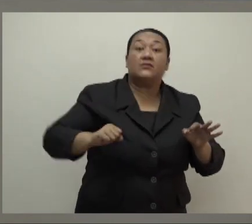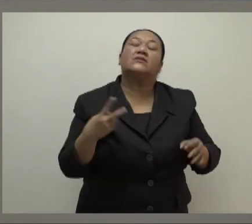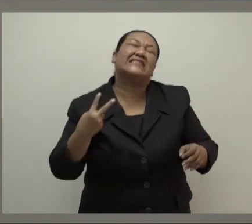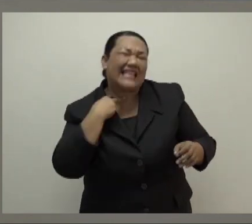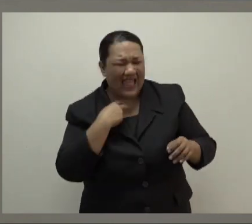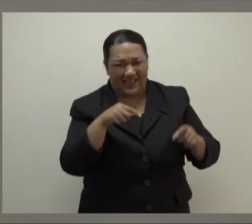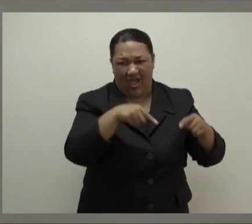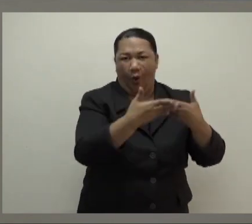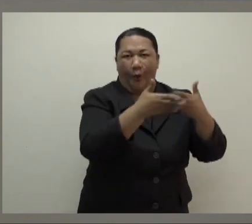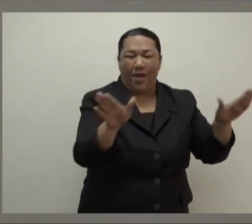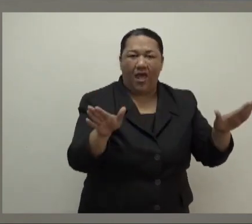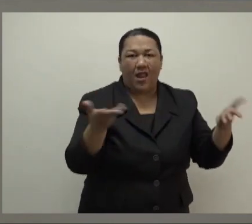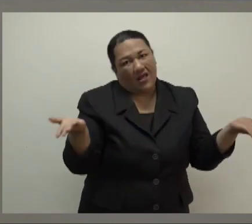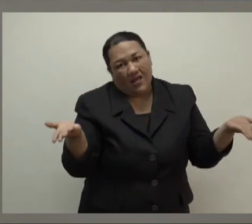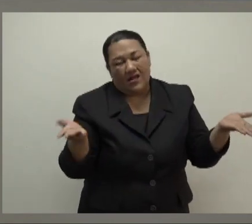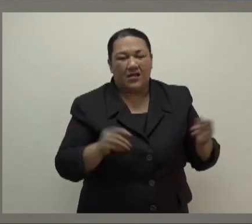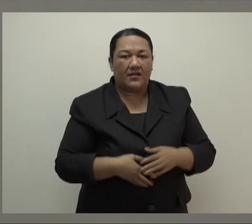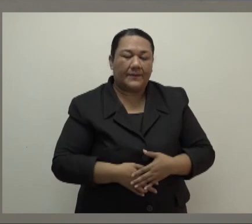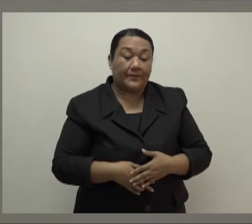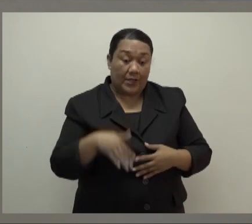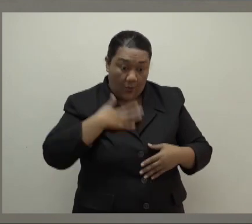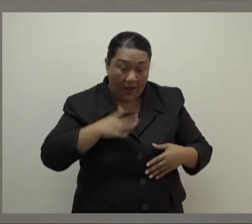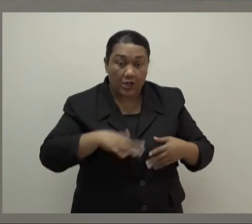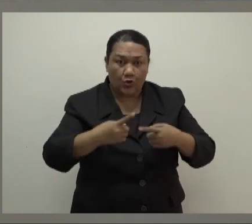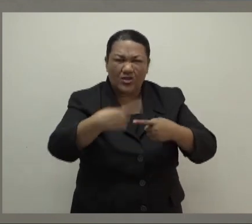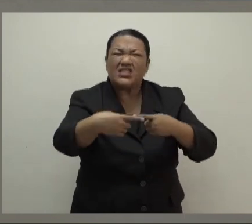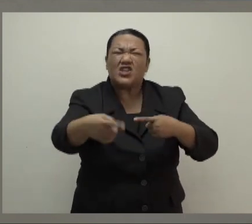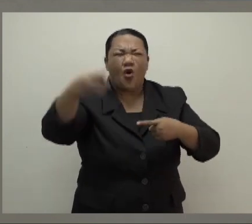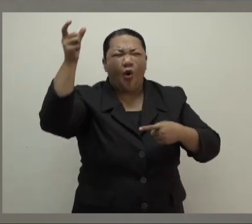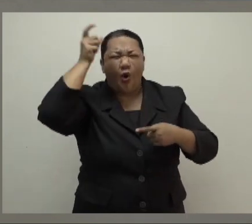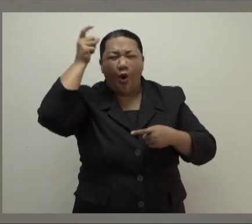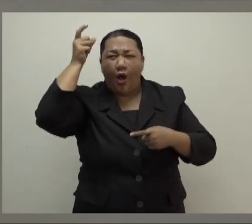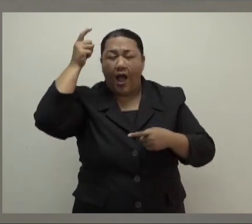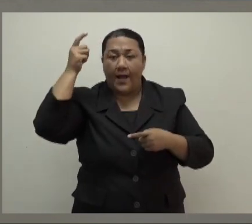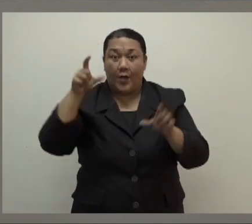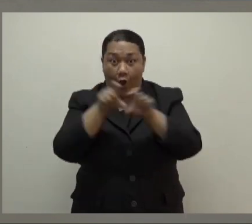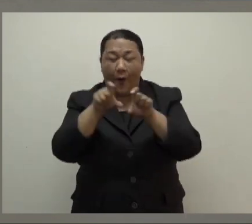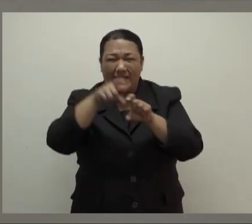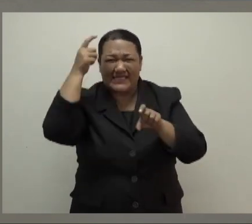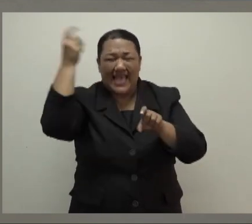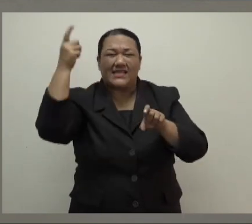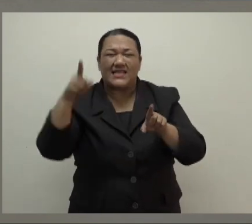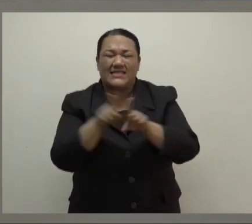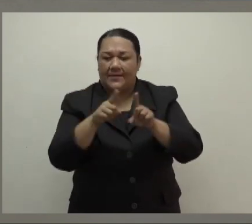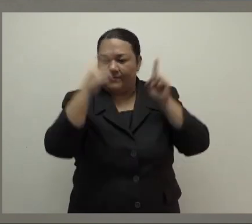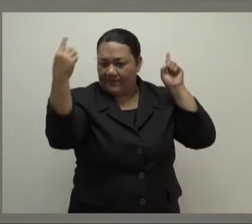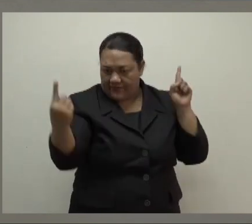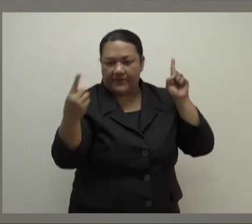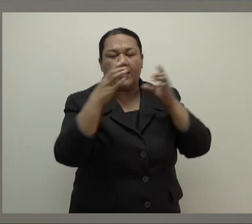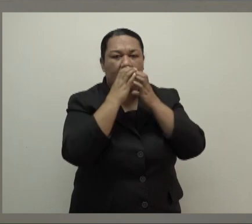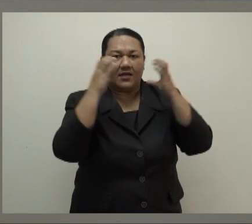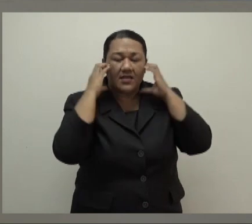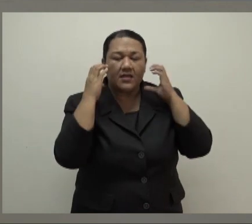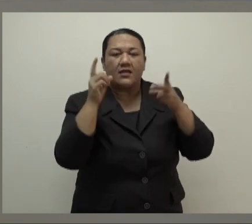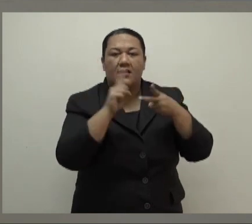freedoms responsibly and continue with the common sense measures like mask wearing, physical distancing and